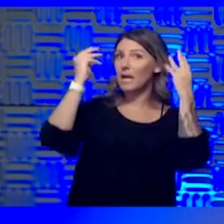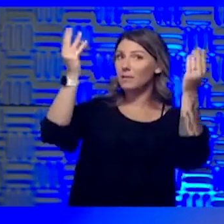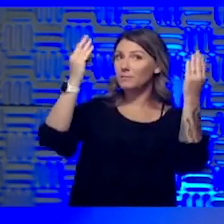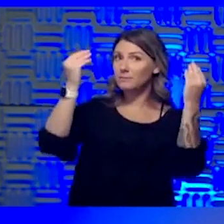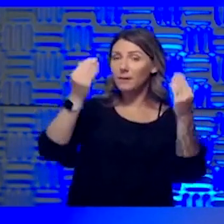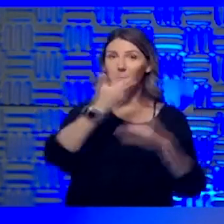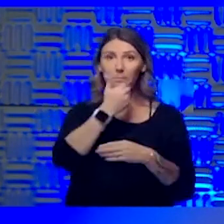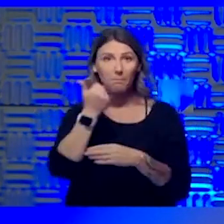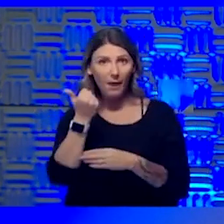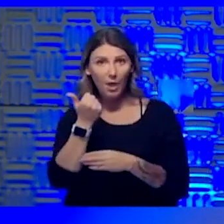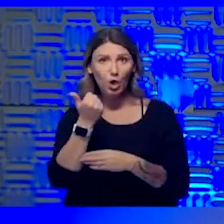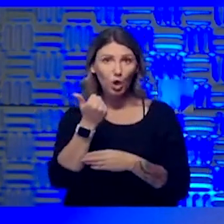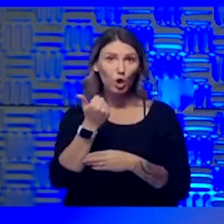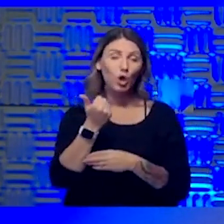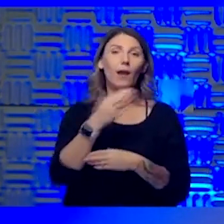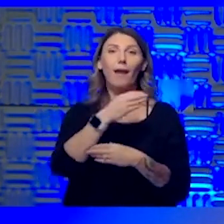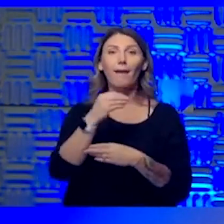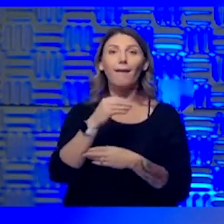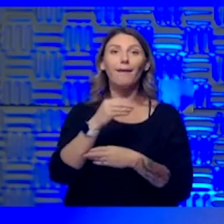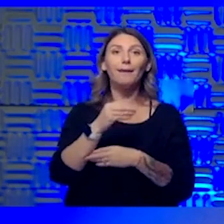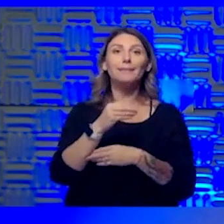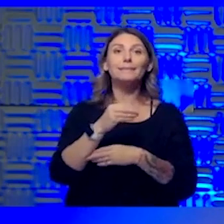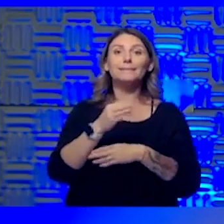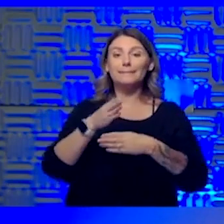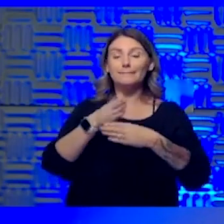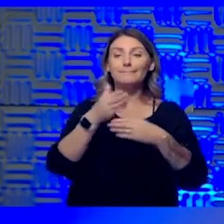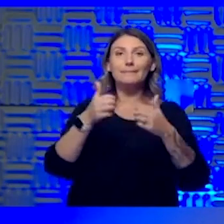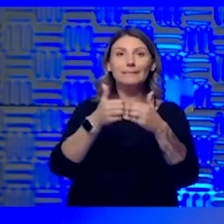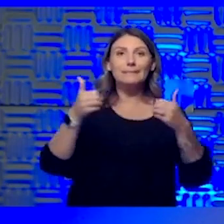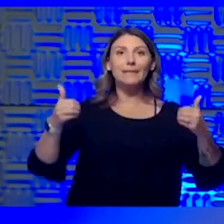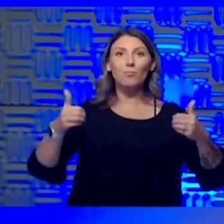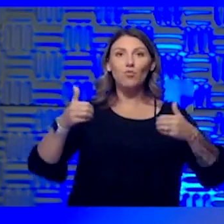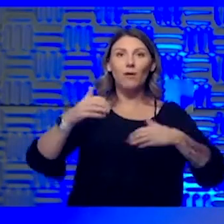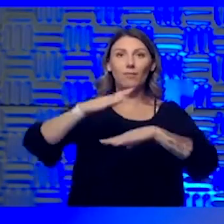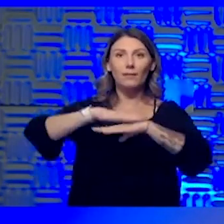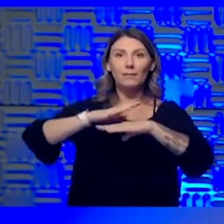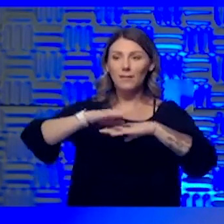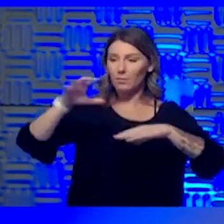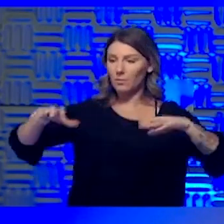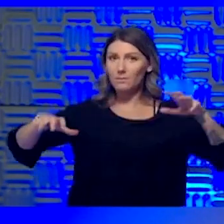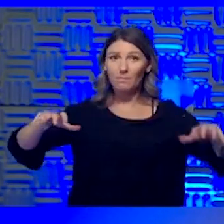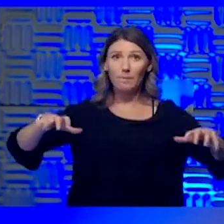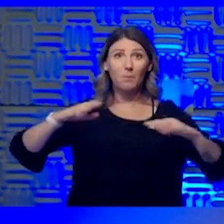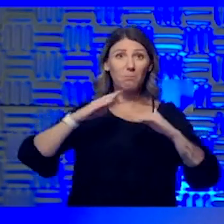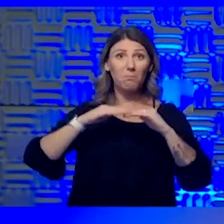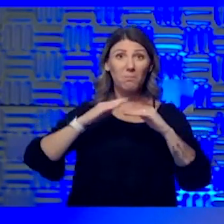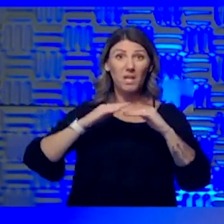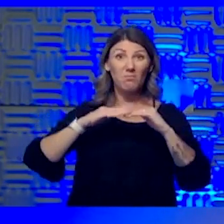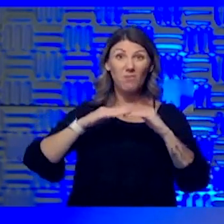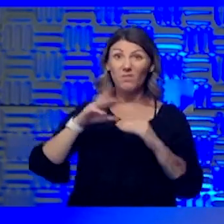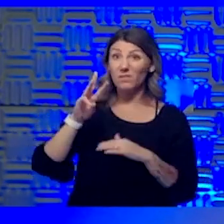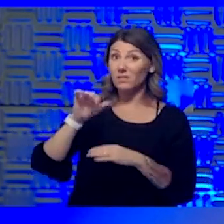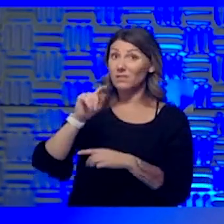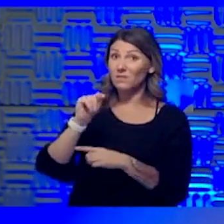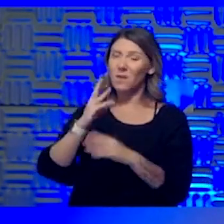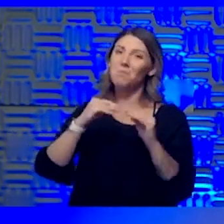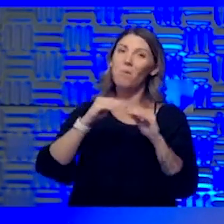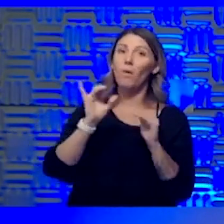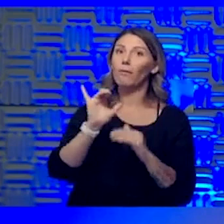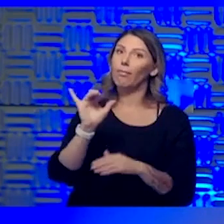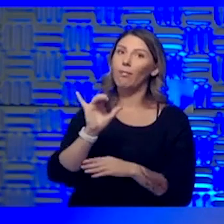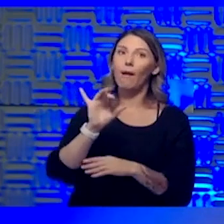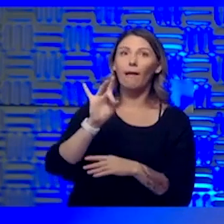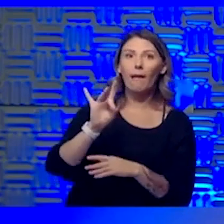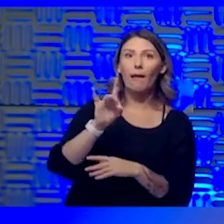and separated. Um, if the tables are separated by a distance, um, minimum of six feet, if not more like eight to 10 feet. Um, so